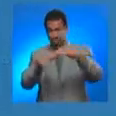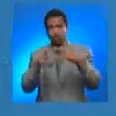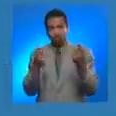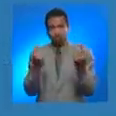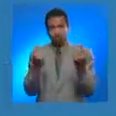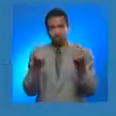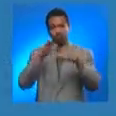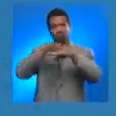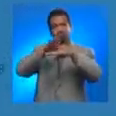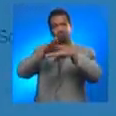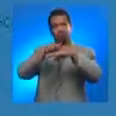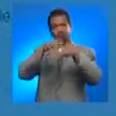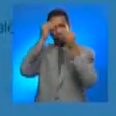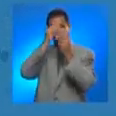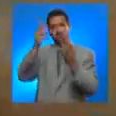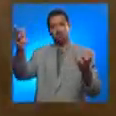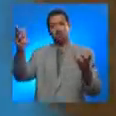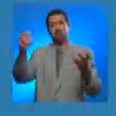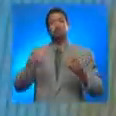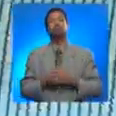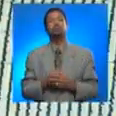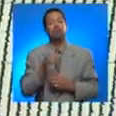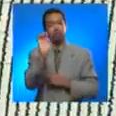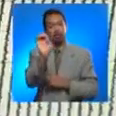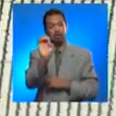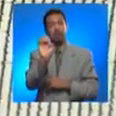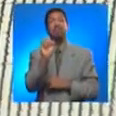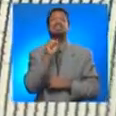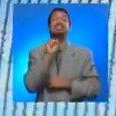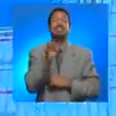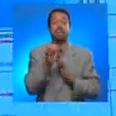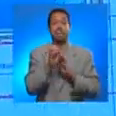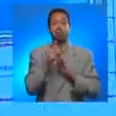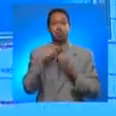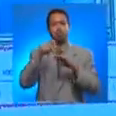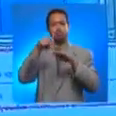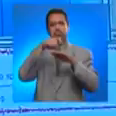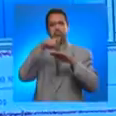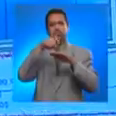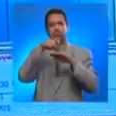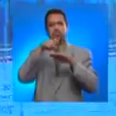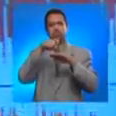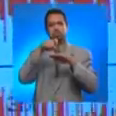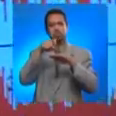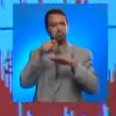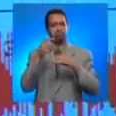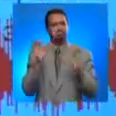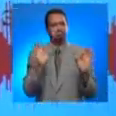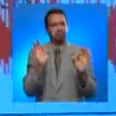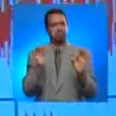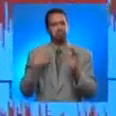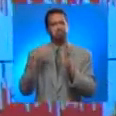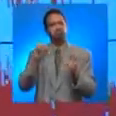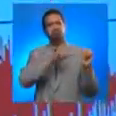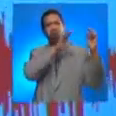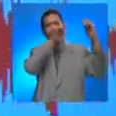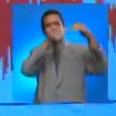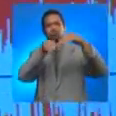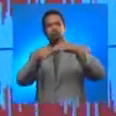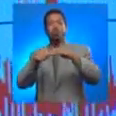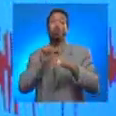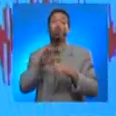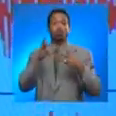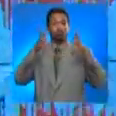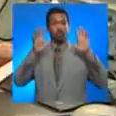immediately. On the contrary, if there is confirmation that no tsunami has been produced or that its effects are no